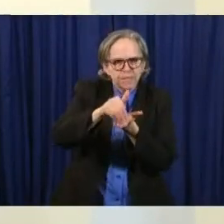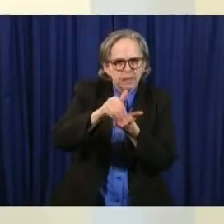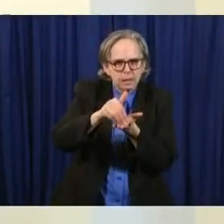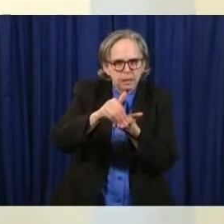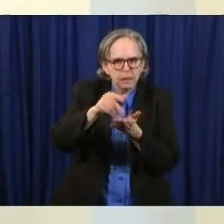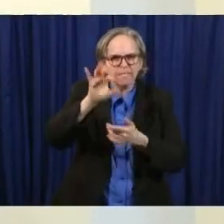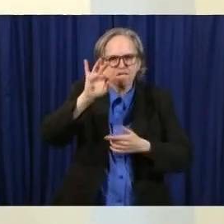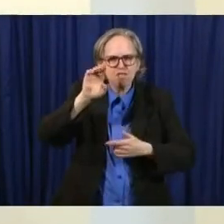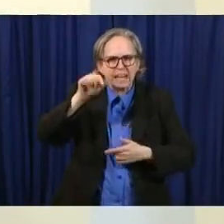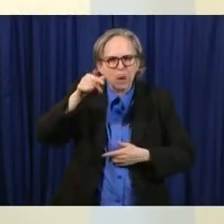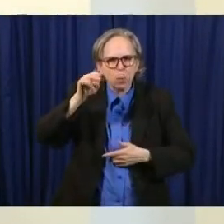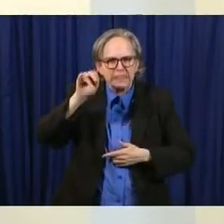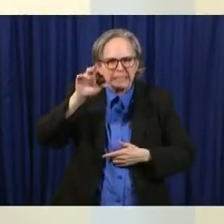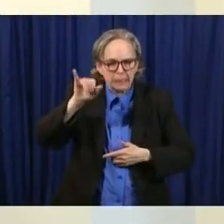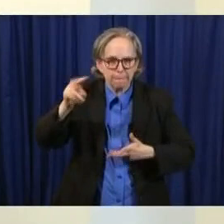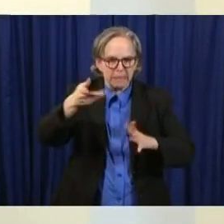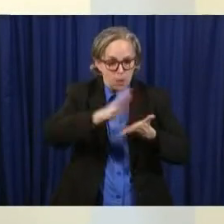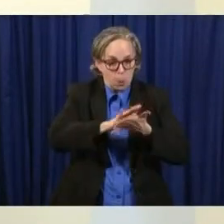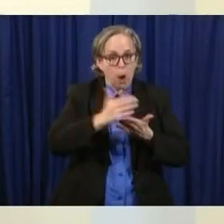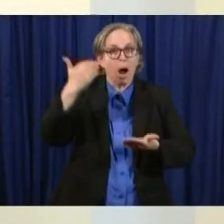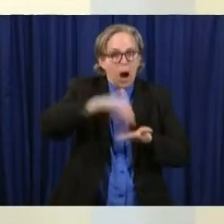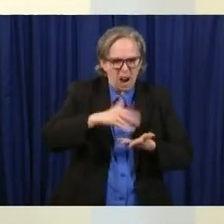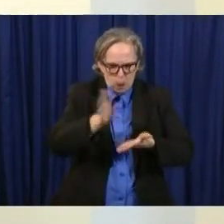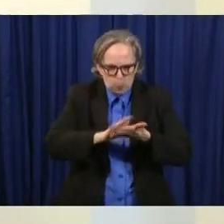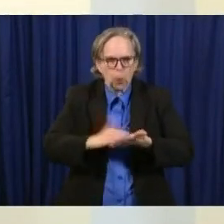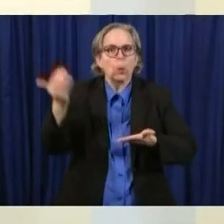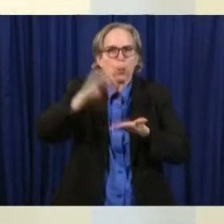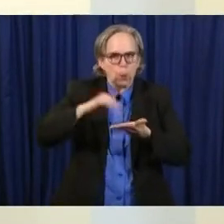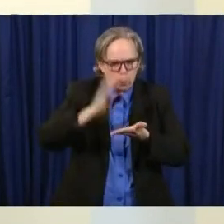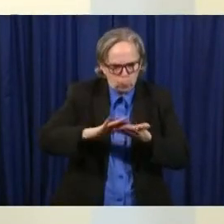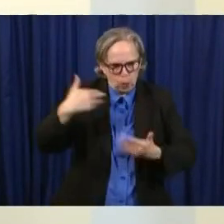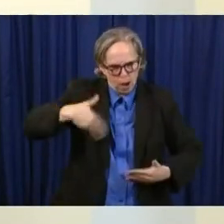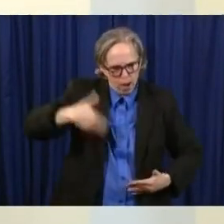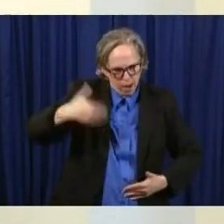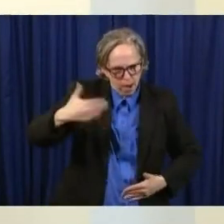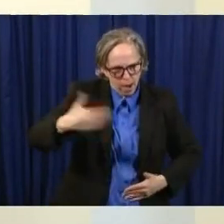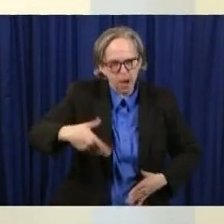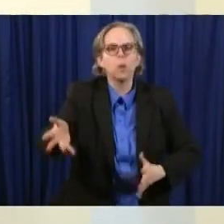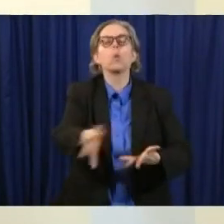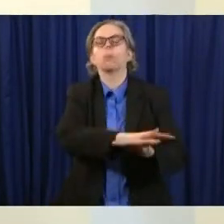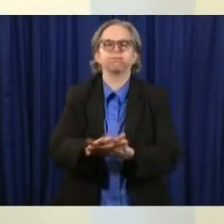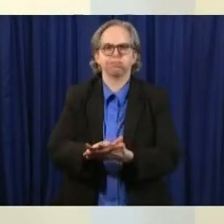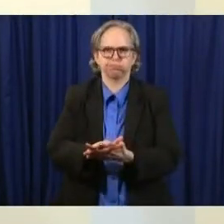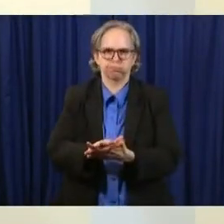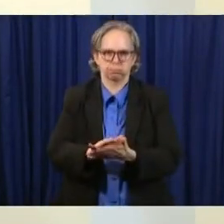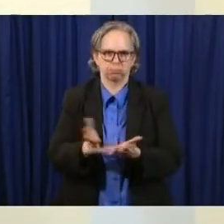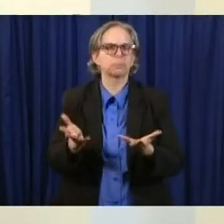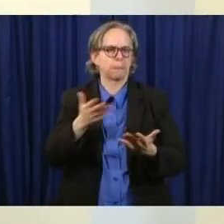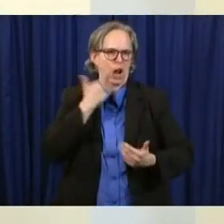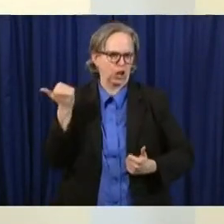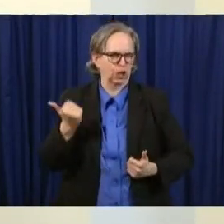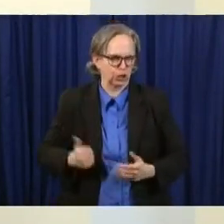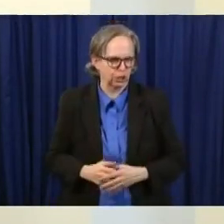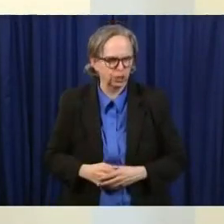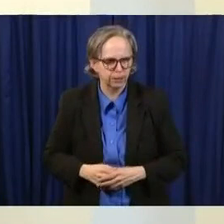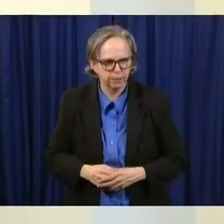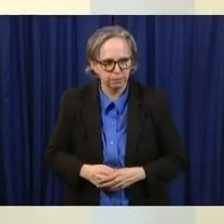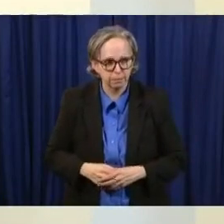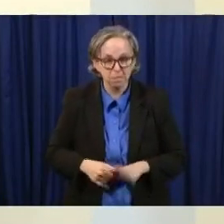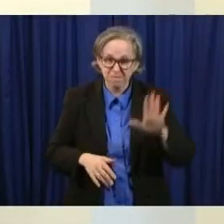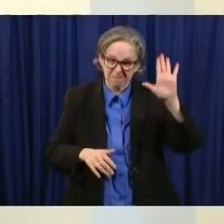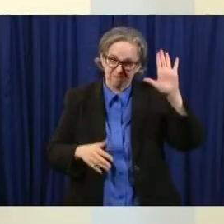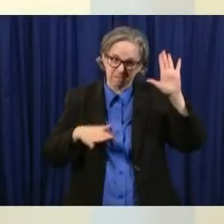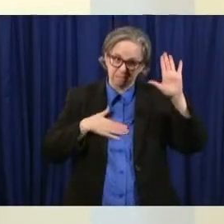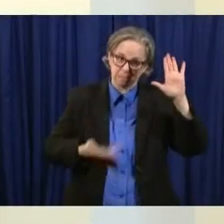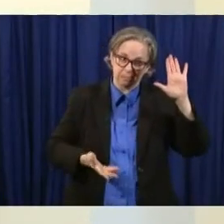that next swipe i get more of it and the ones that we're starting to multiply um and i'm saying this as a person who has not cleaned her house being a little